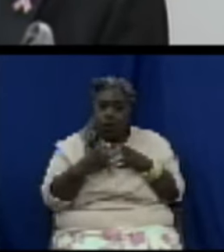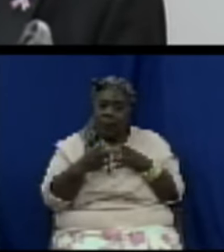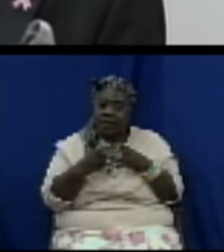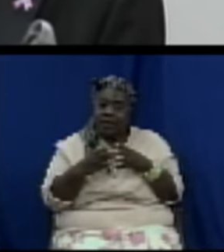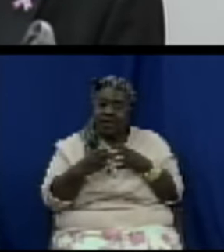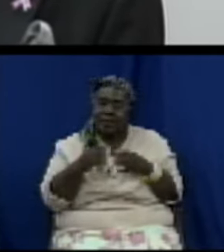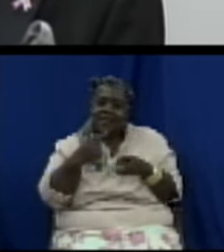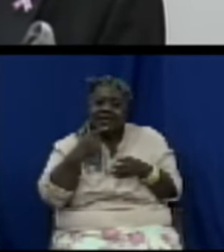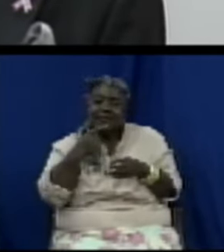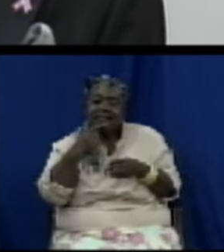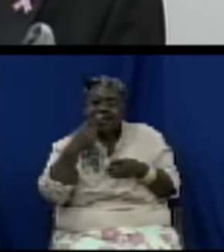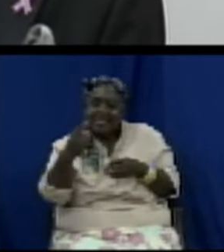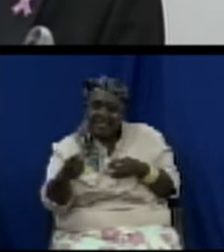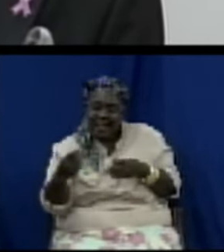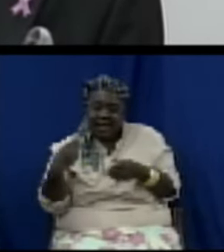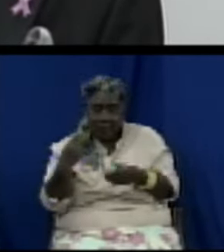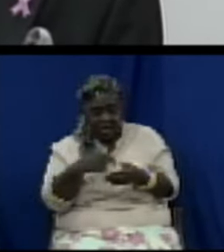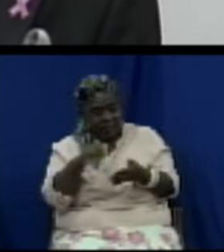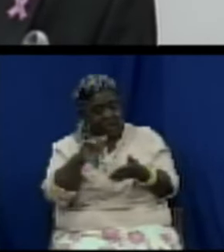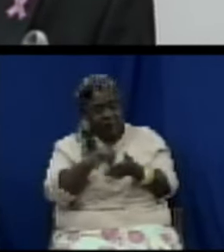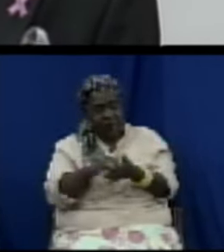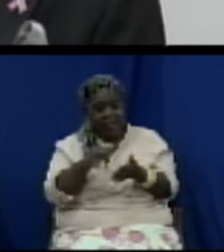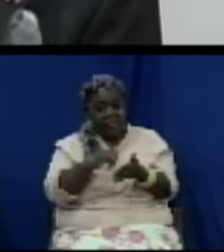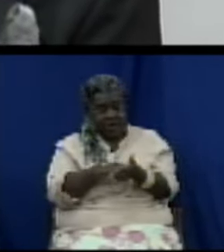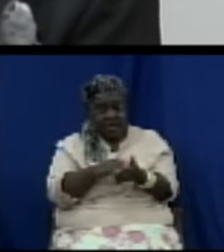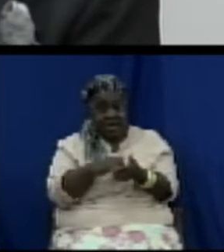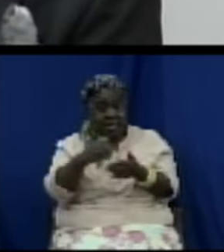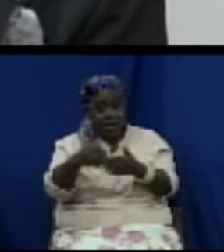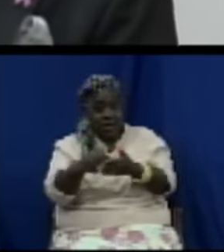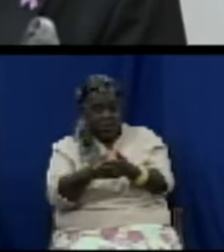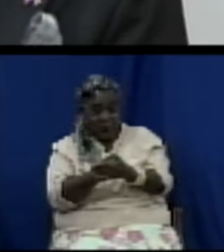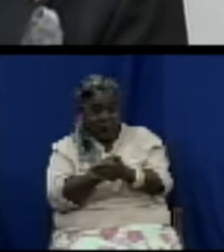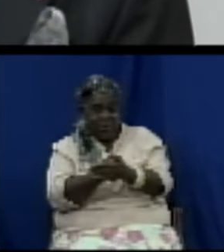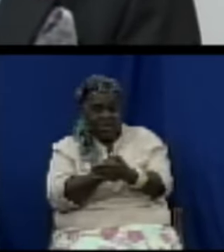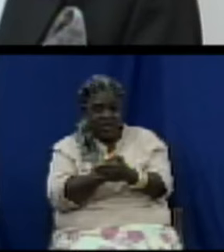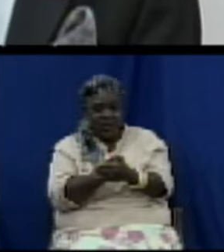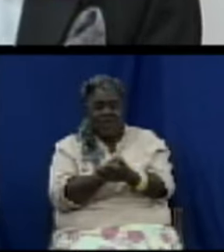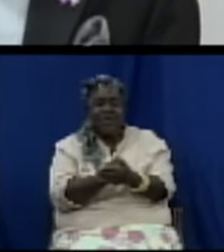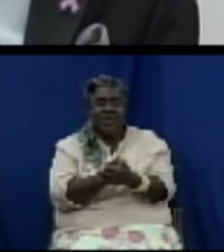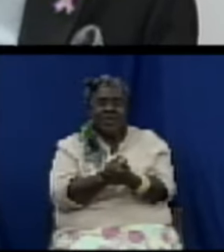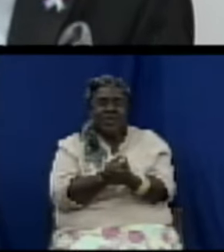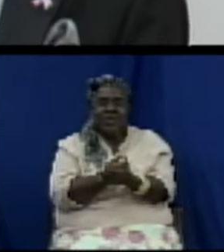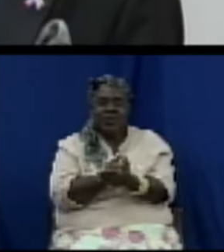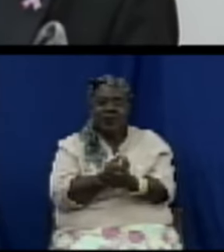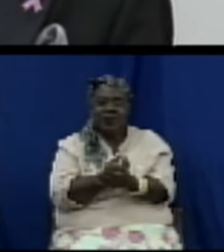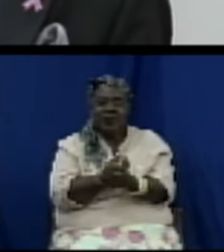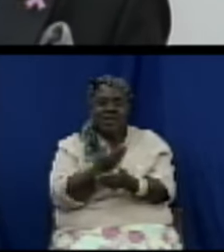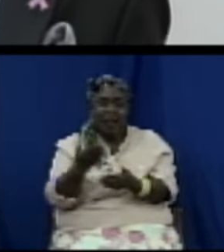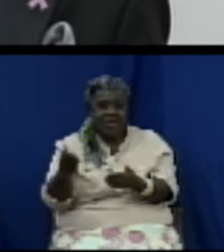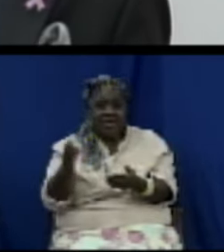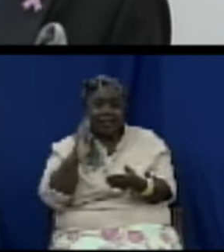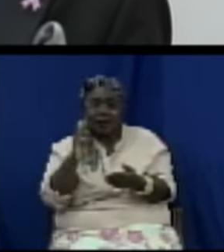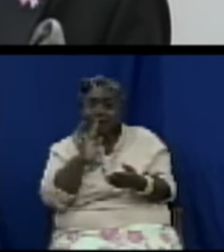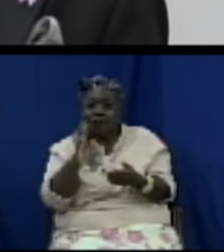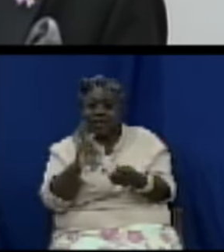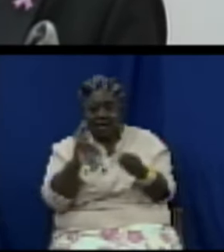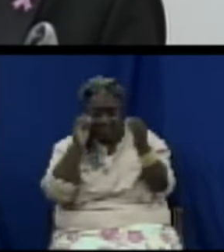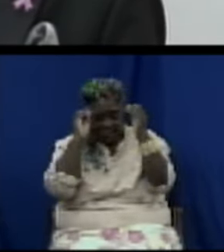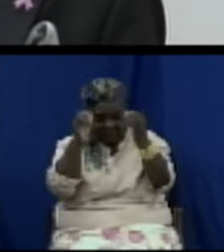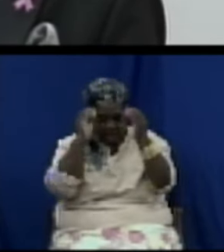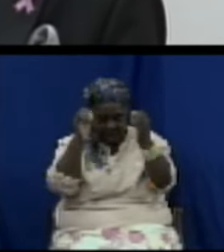has already been given the green light to be taught at the primary school level